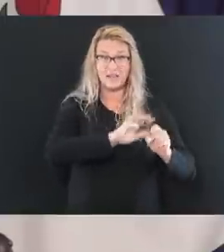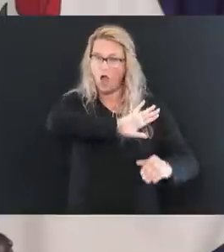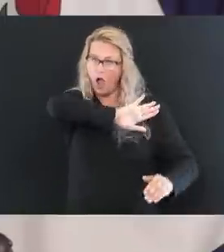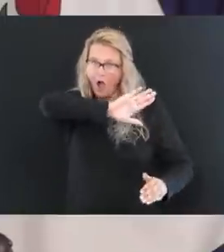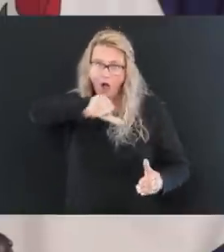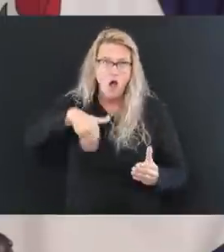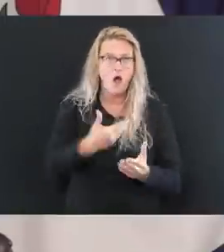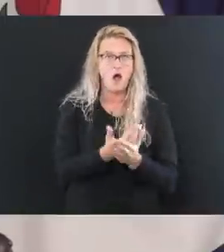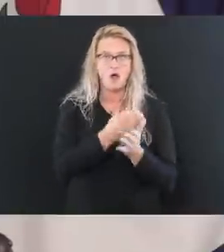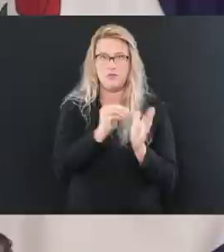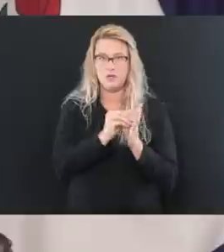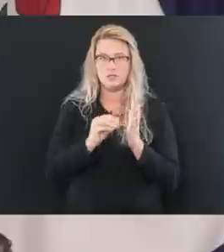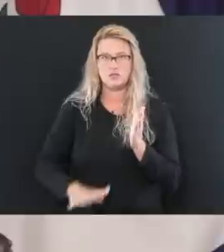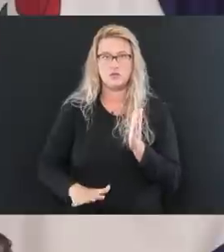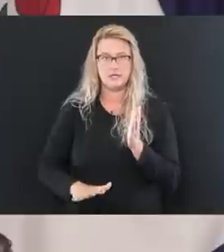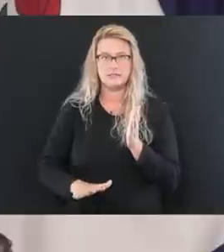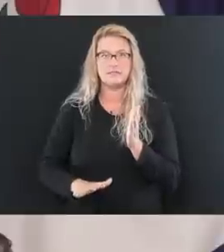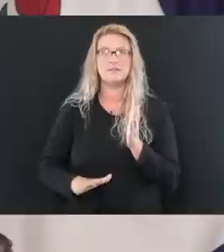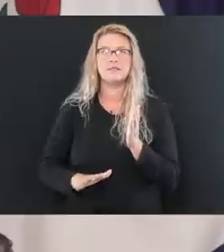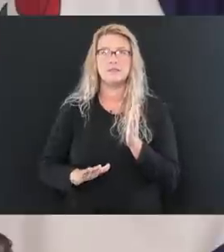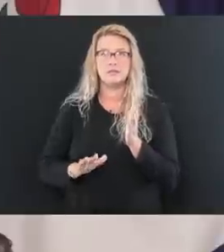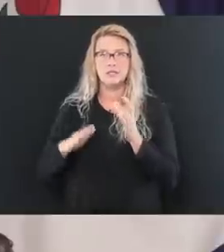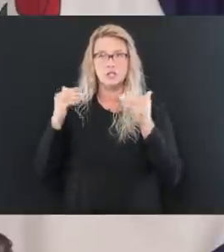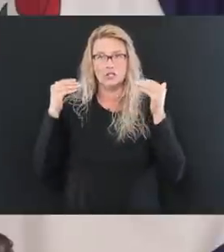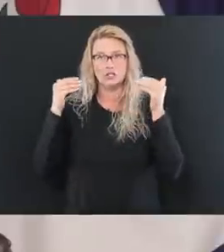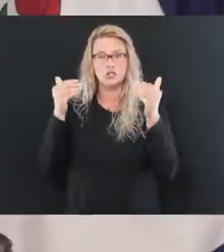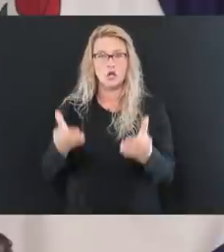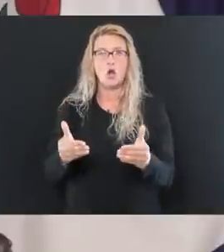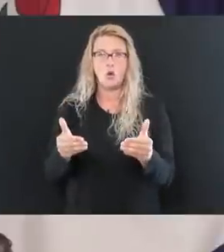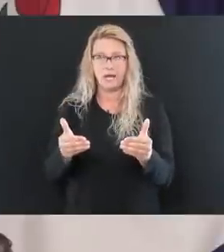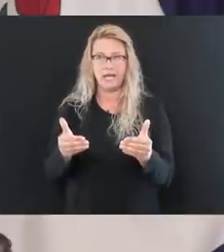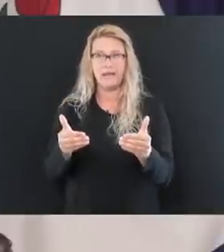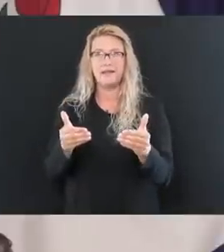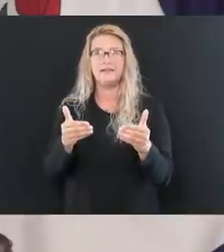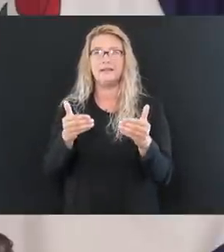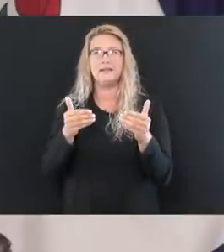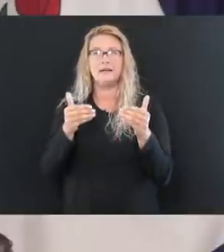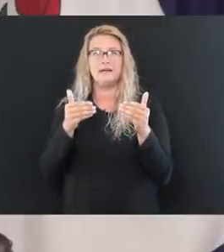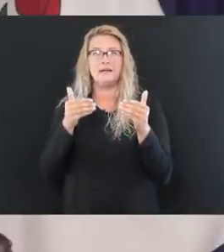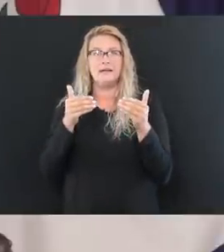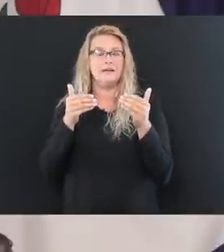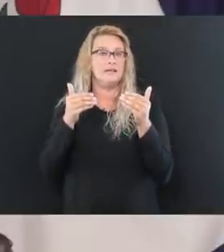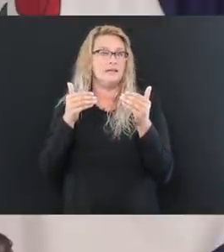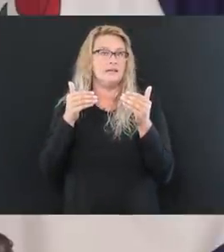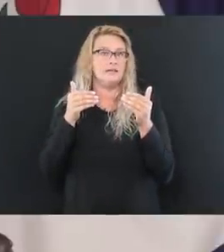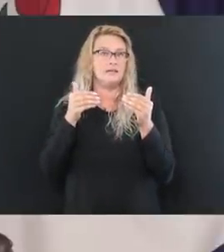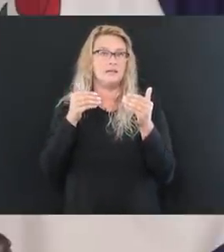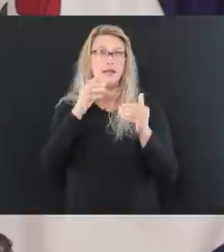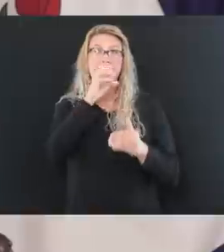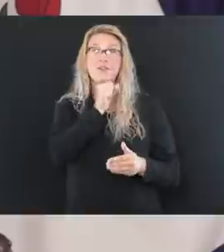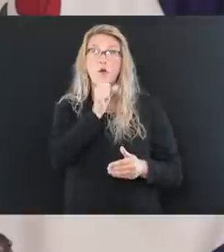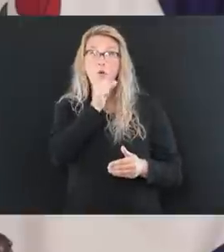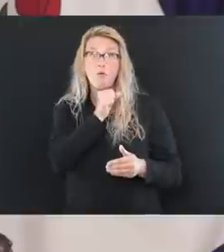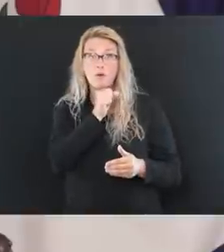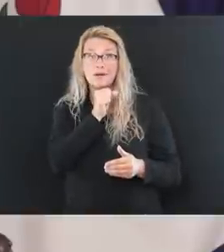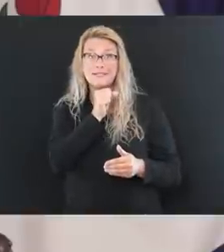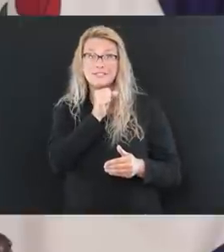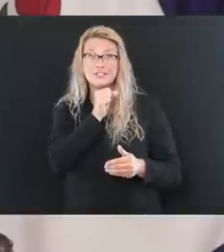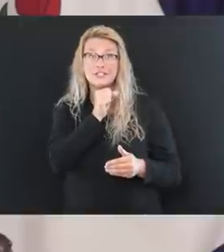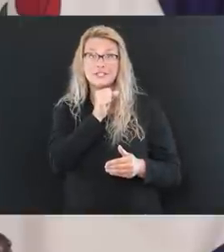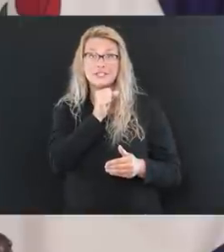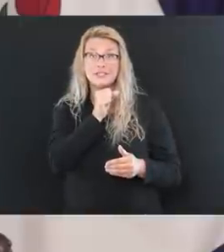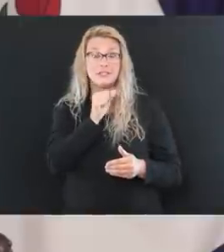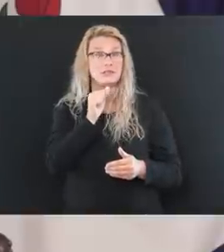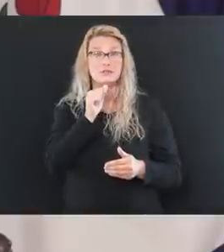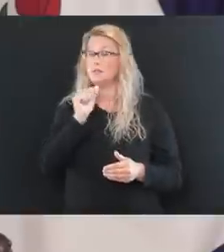schools, we're going to allow our private schools to go to school in the orange and not